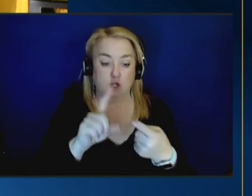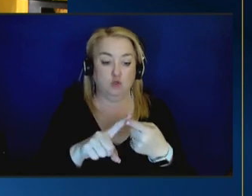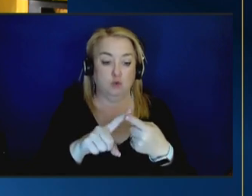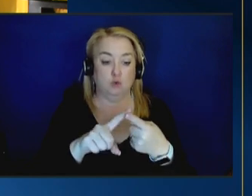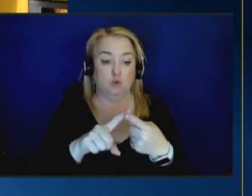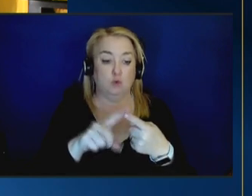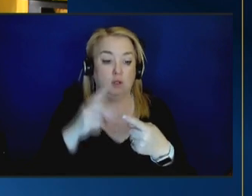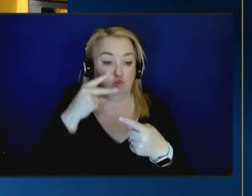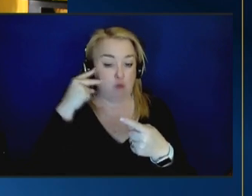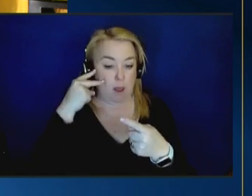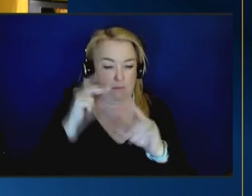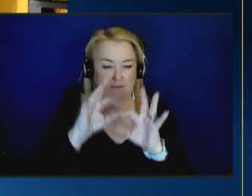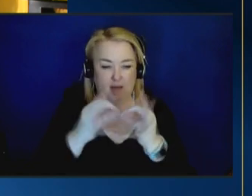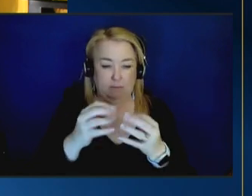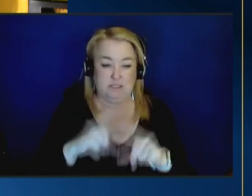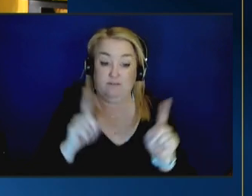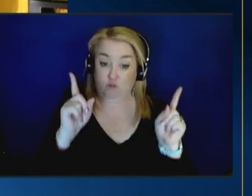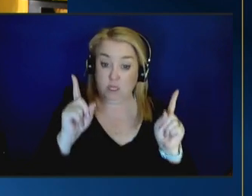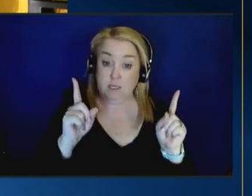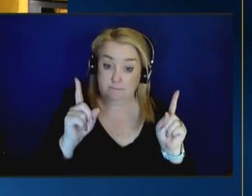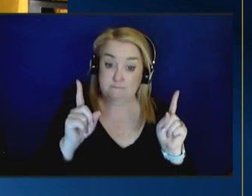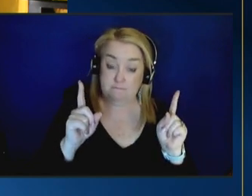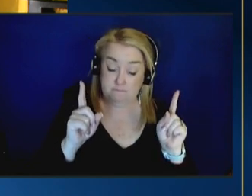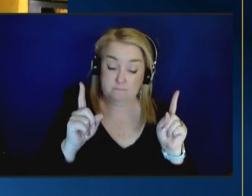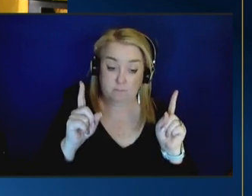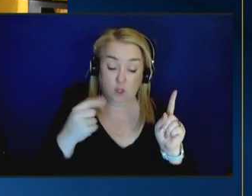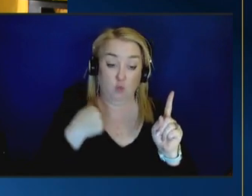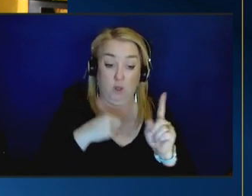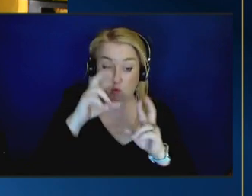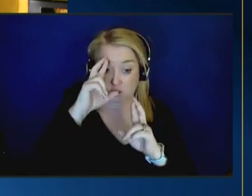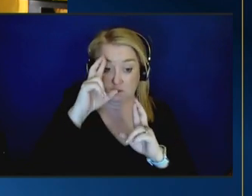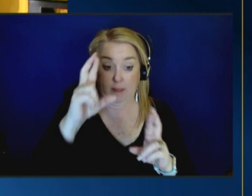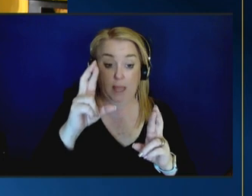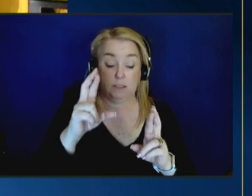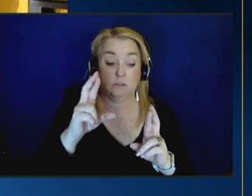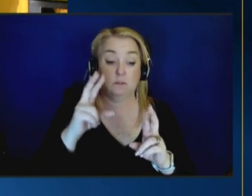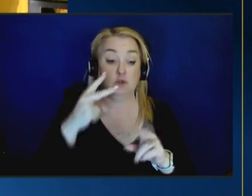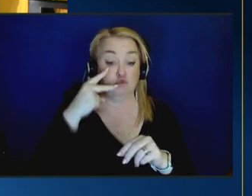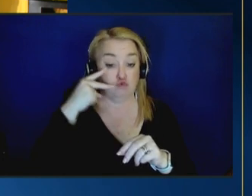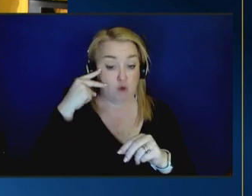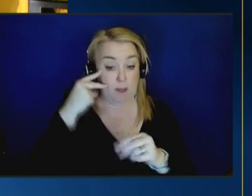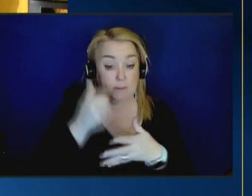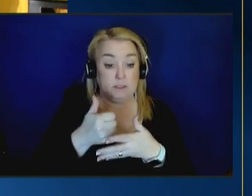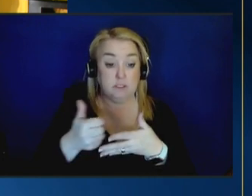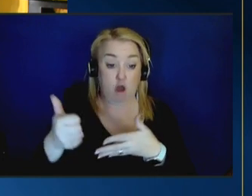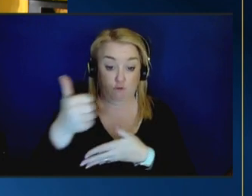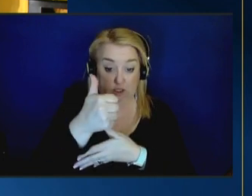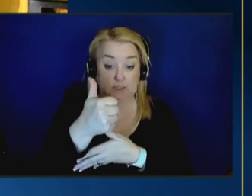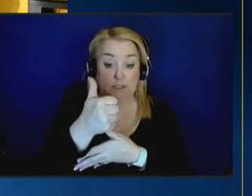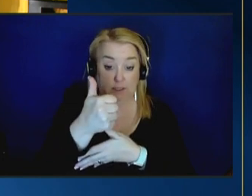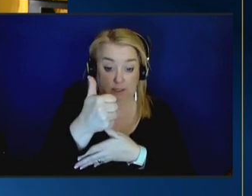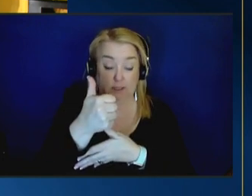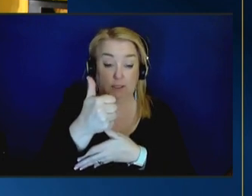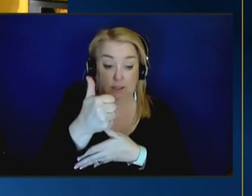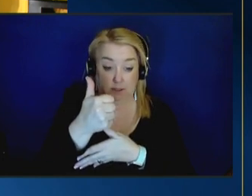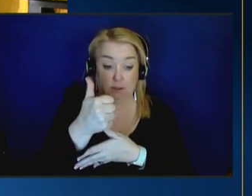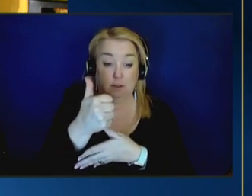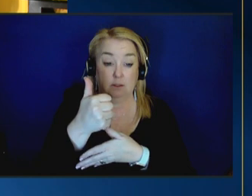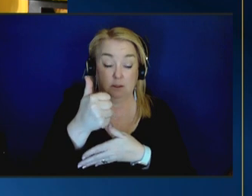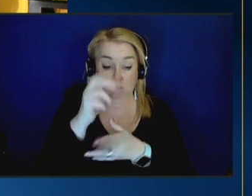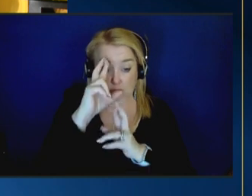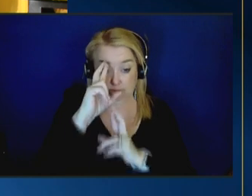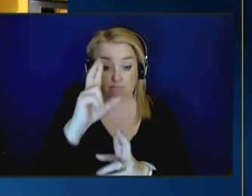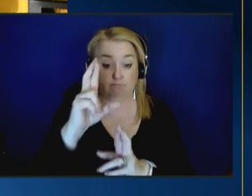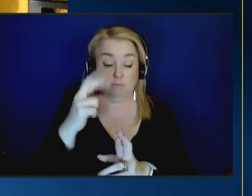differently from other families and that's because we respect tribal sovereignty um we think it's important to respond in ways that are consistent